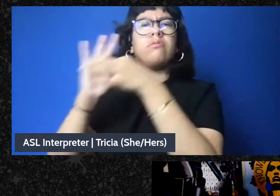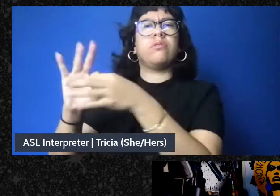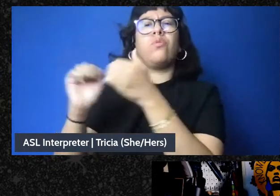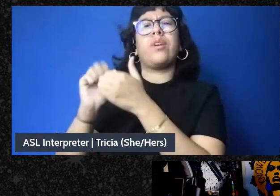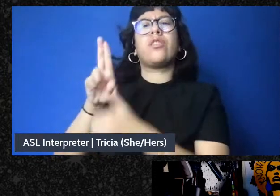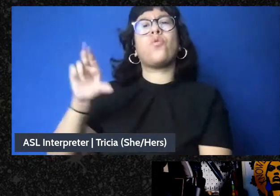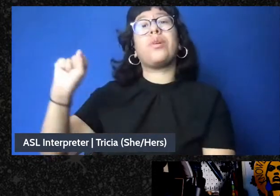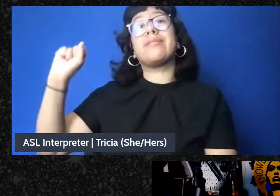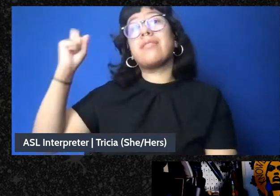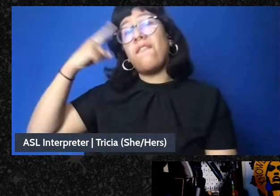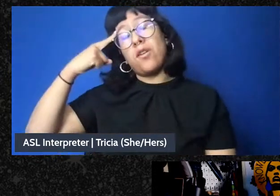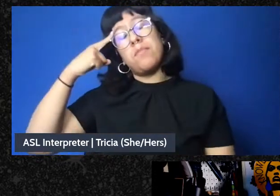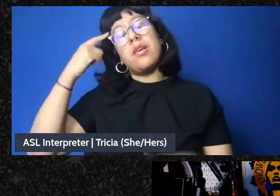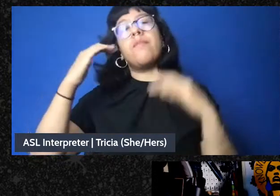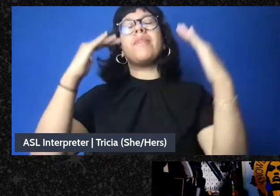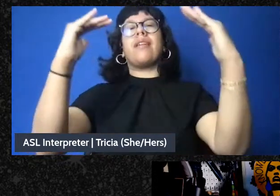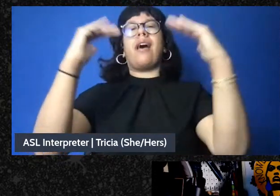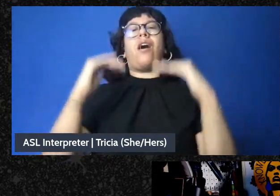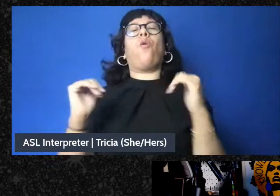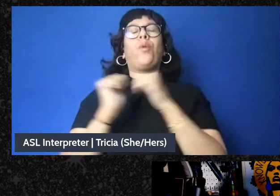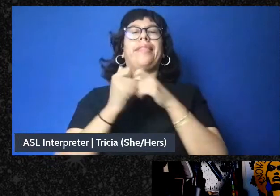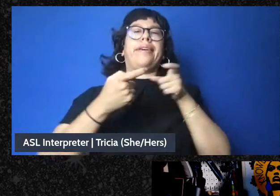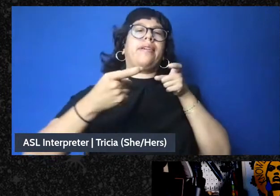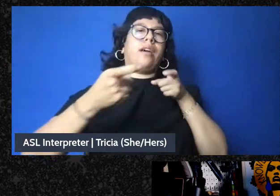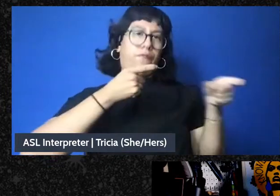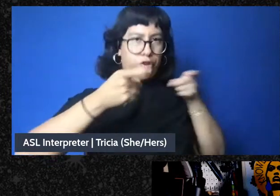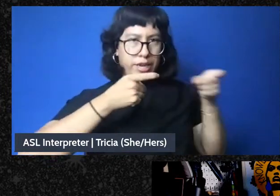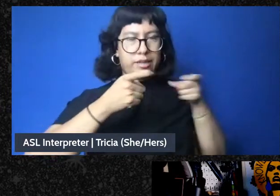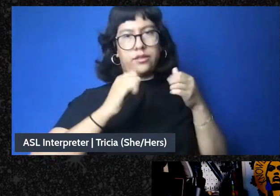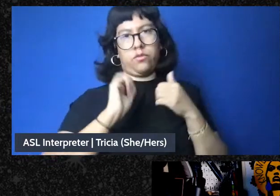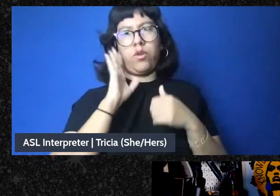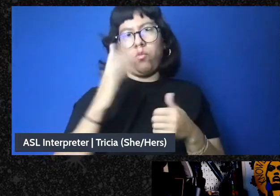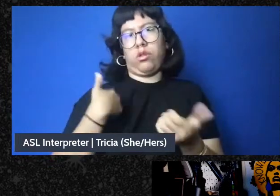to the broader question of governance that we're going to be talking about?